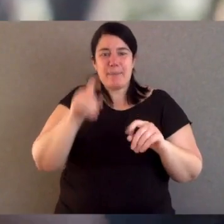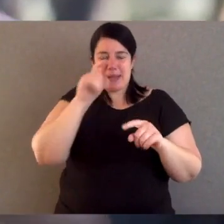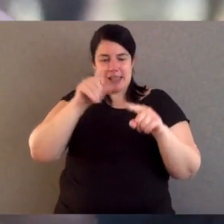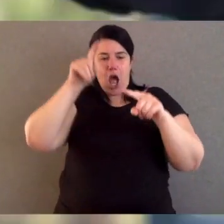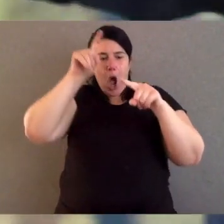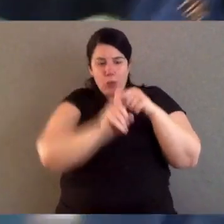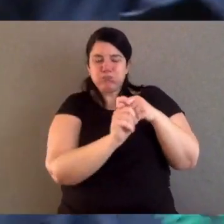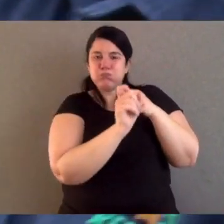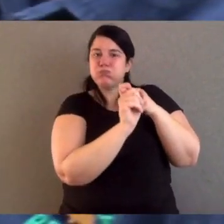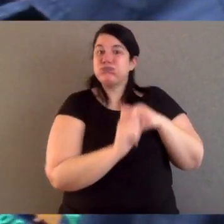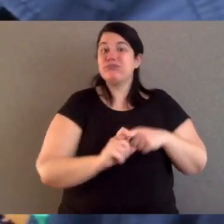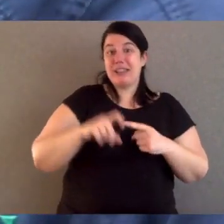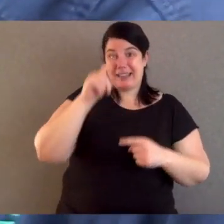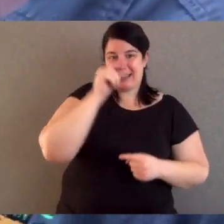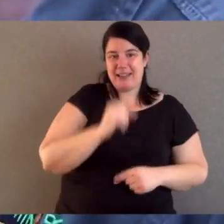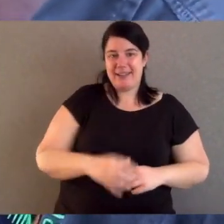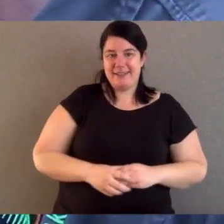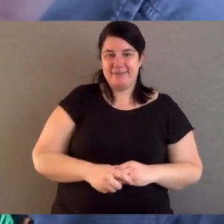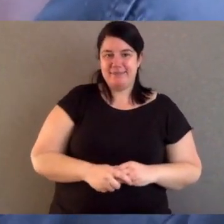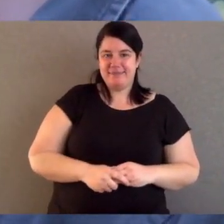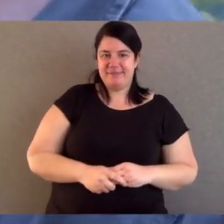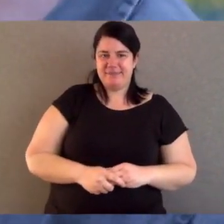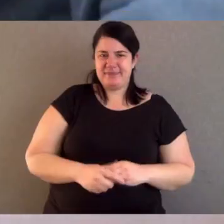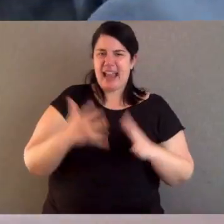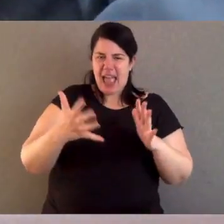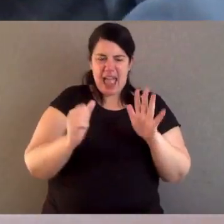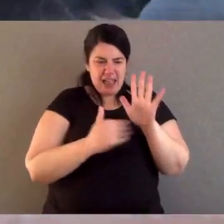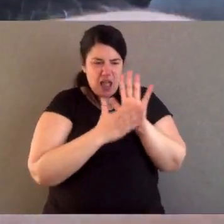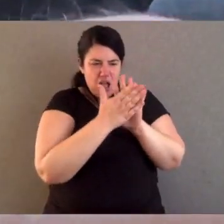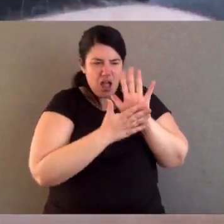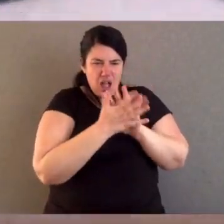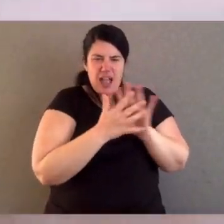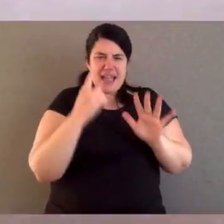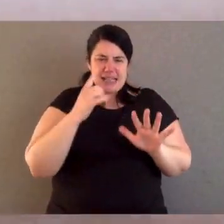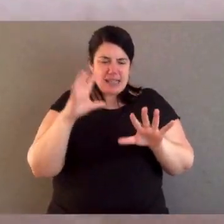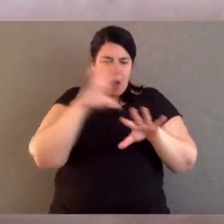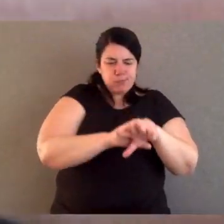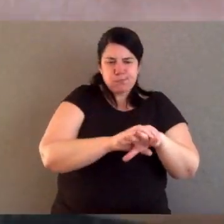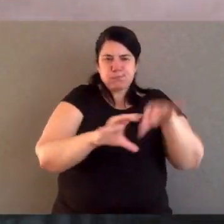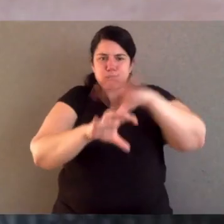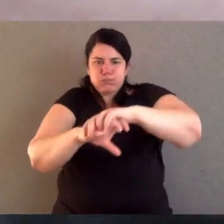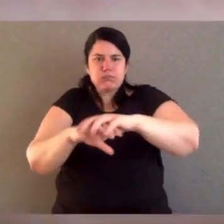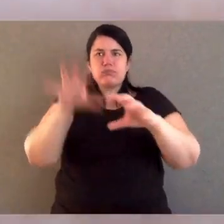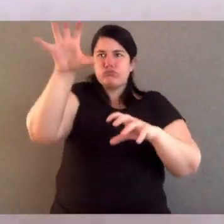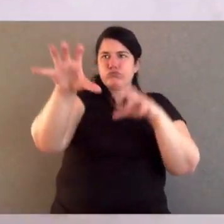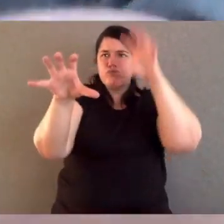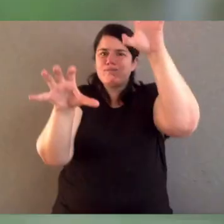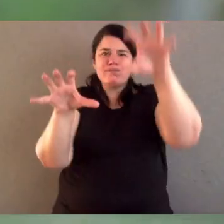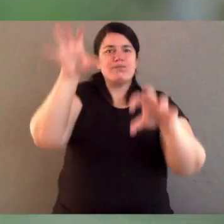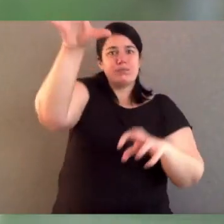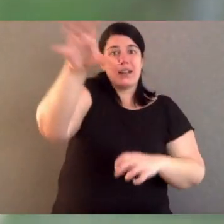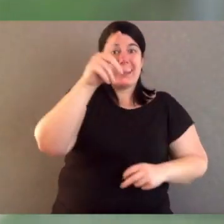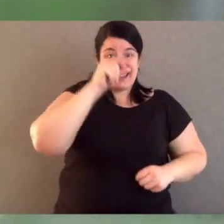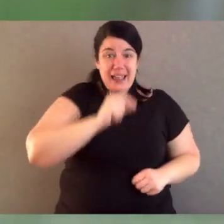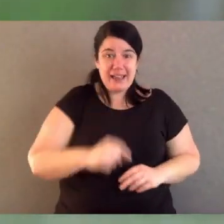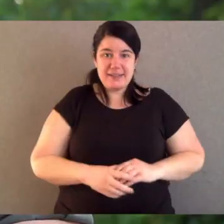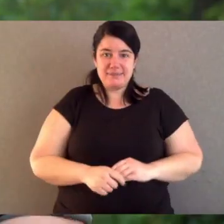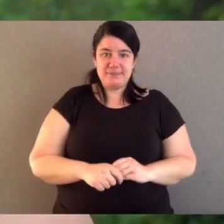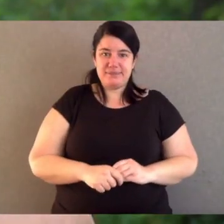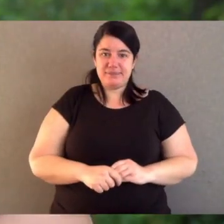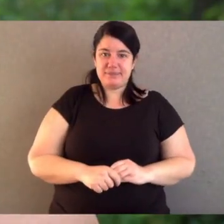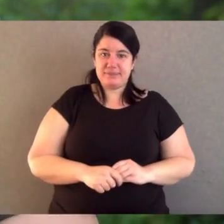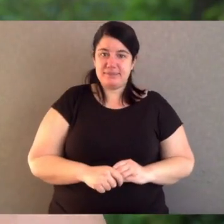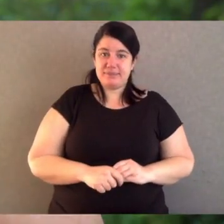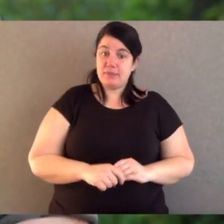that bald part helps them to grip on like a finger. Their hands are really grippy with rubbery palms and soles. And being a marsupial,